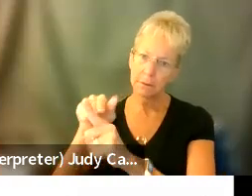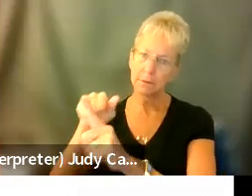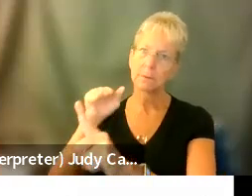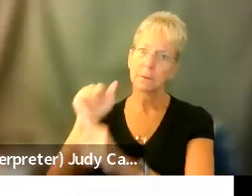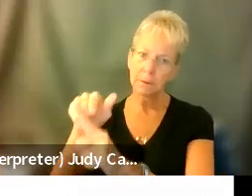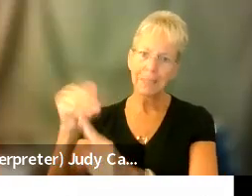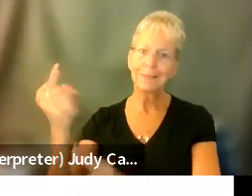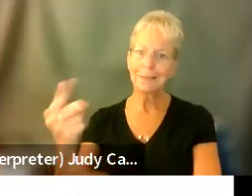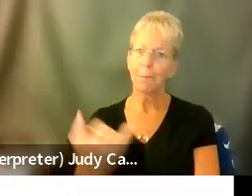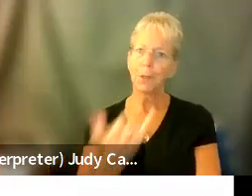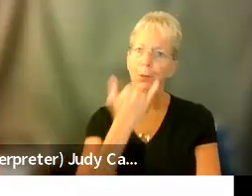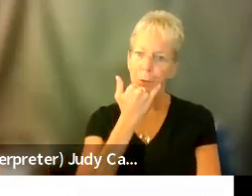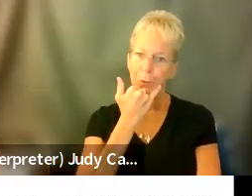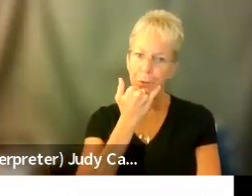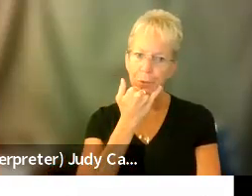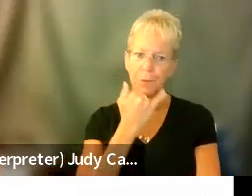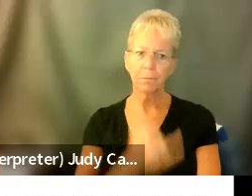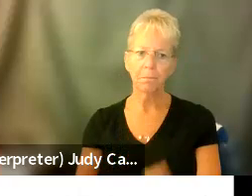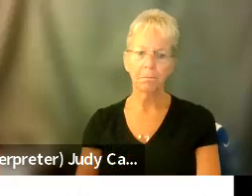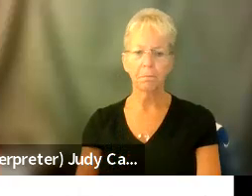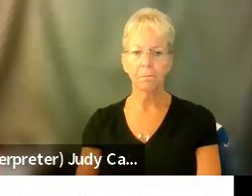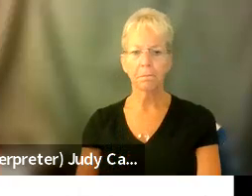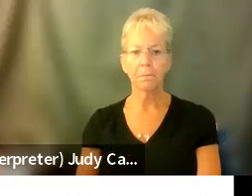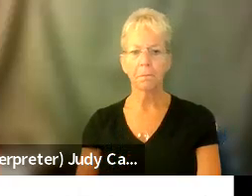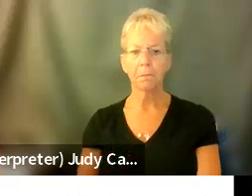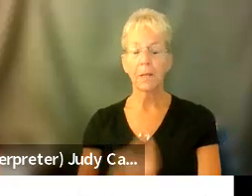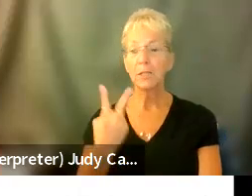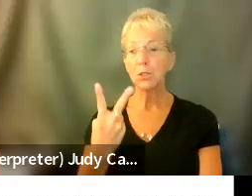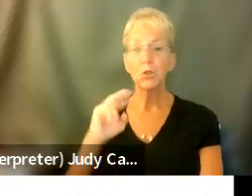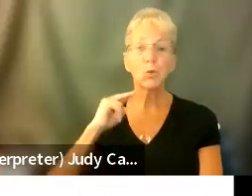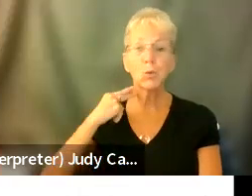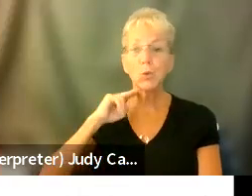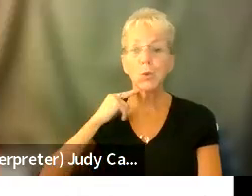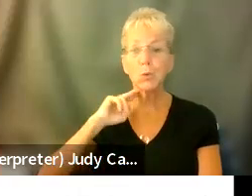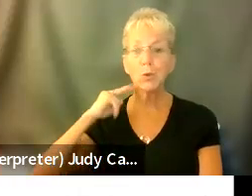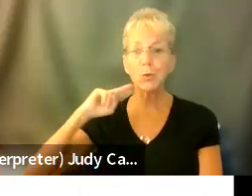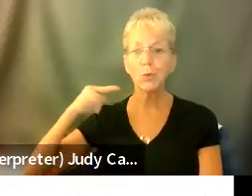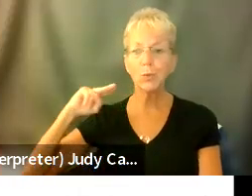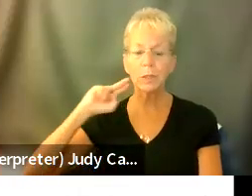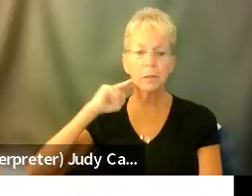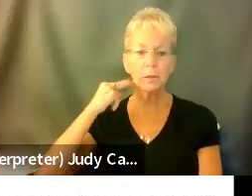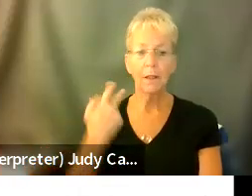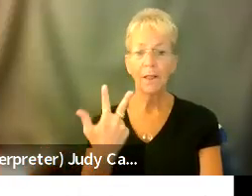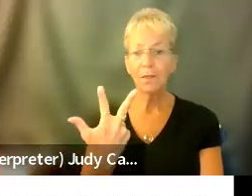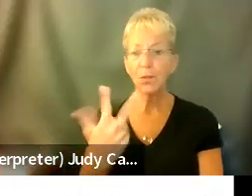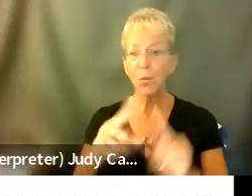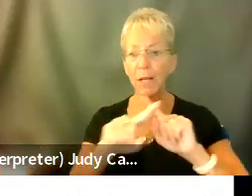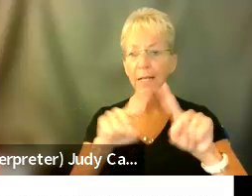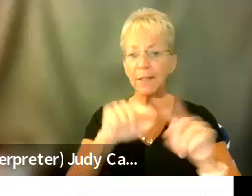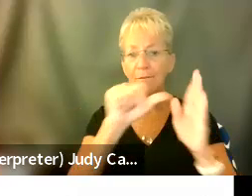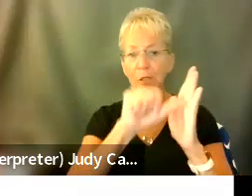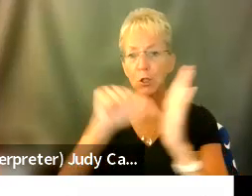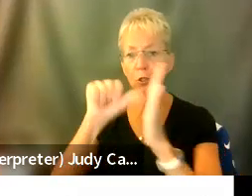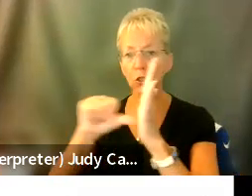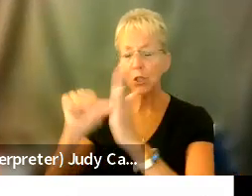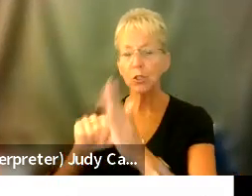on. Um, two loose screws in my neck. I went to three different surgeons before